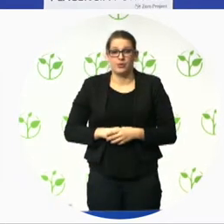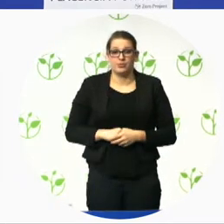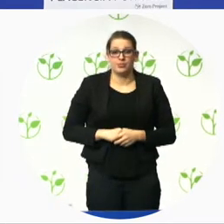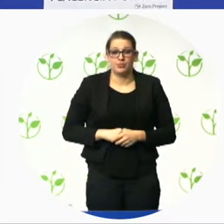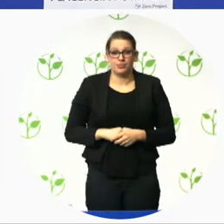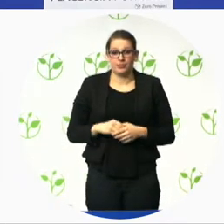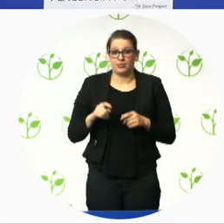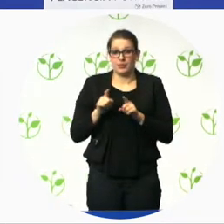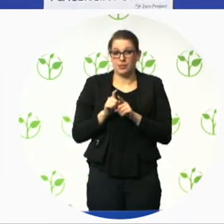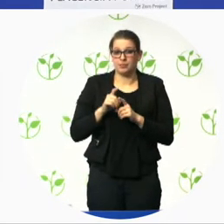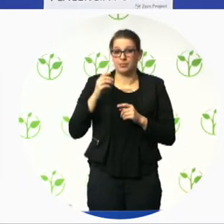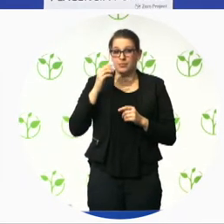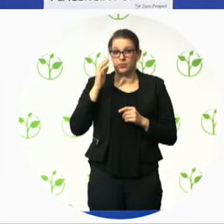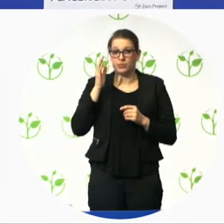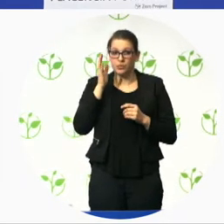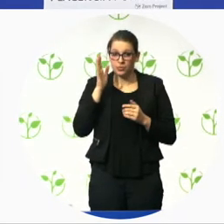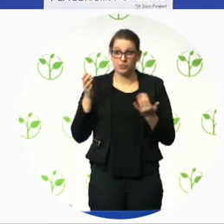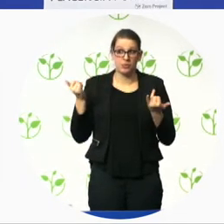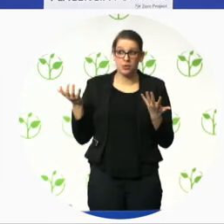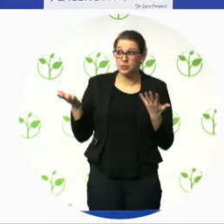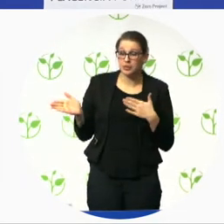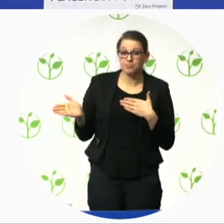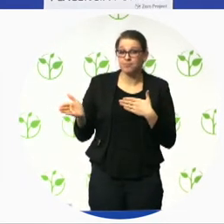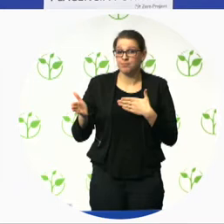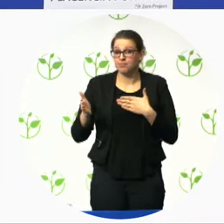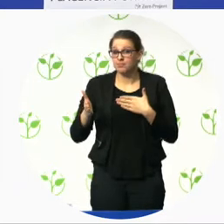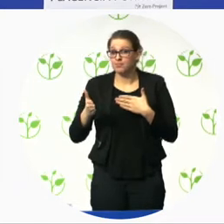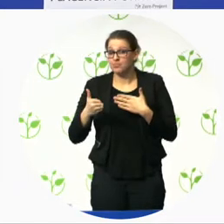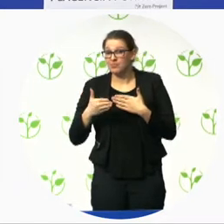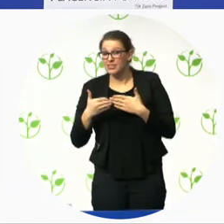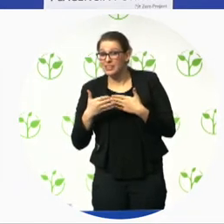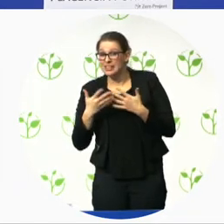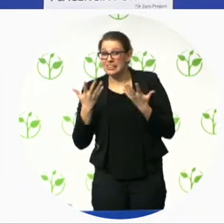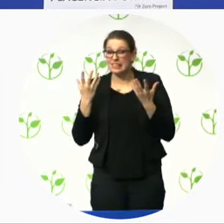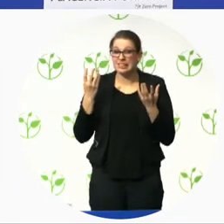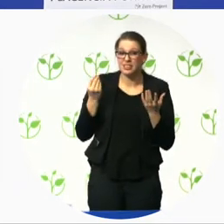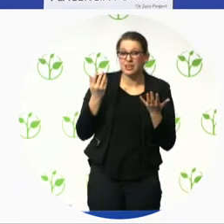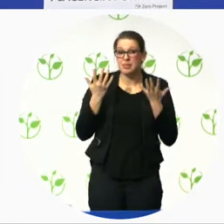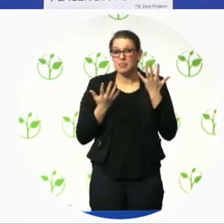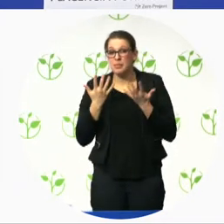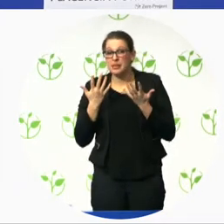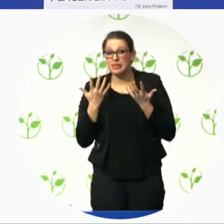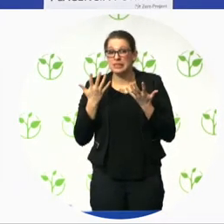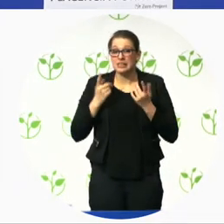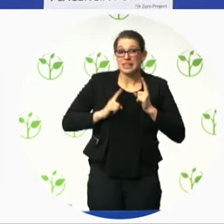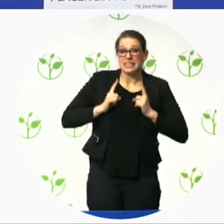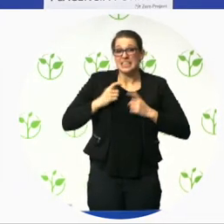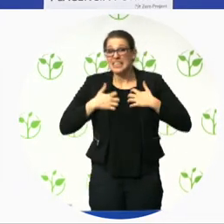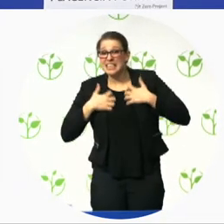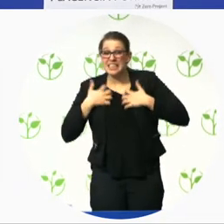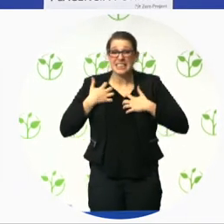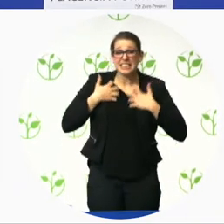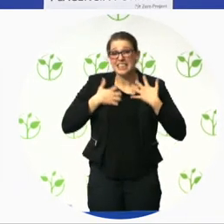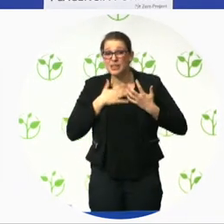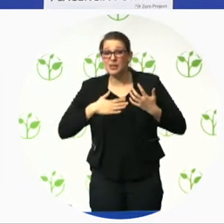but I would like to give the chance to see if there are burning questions the next session we will start